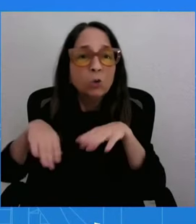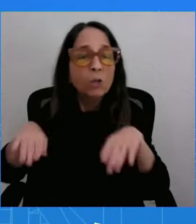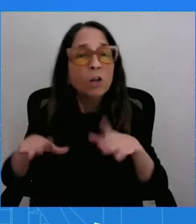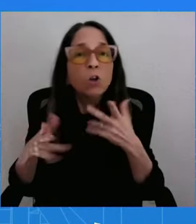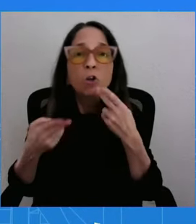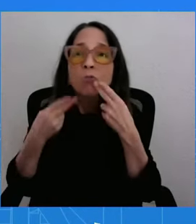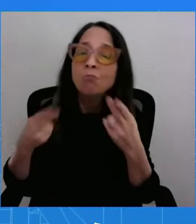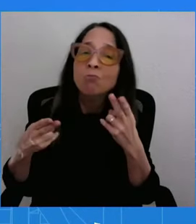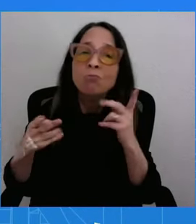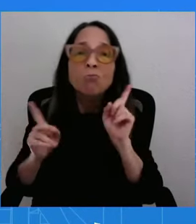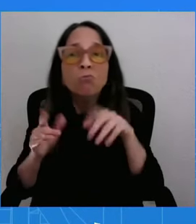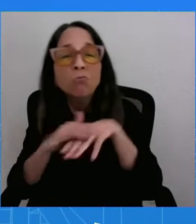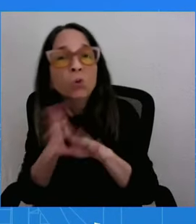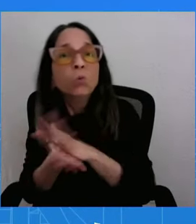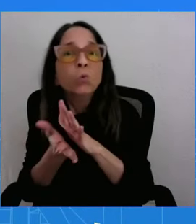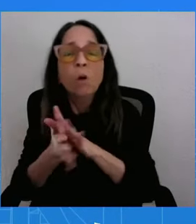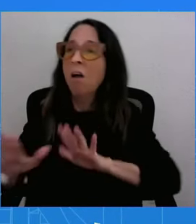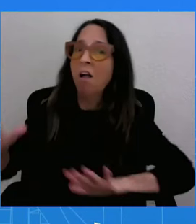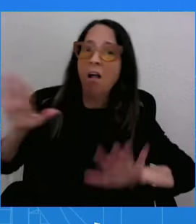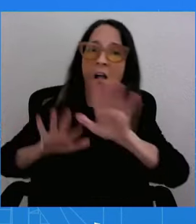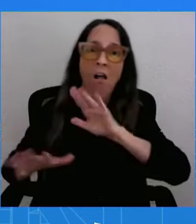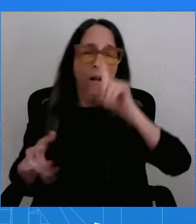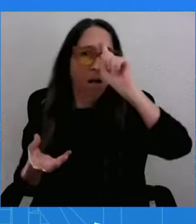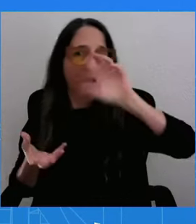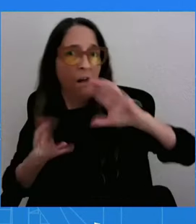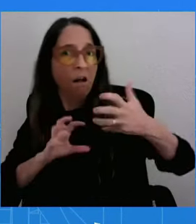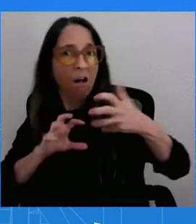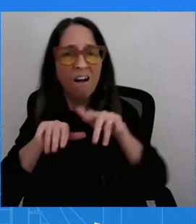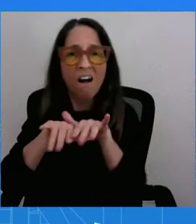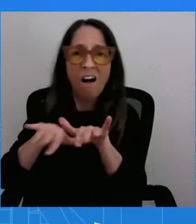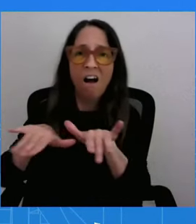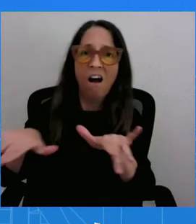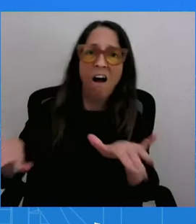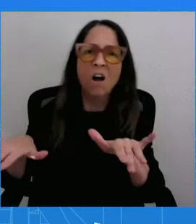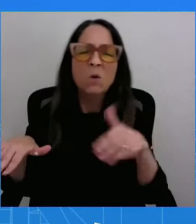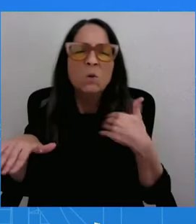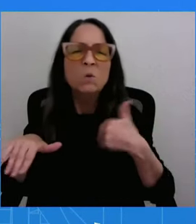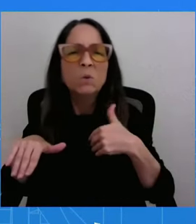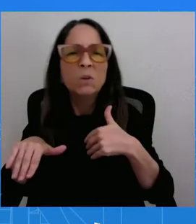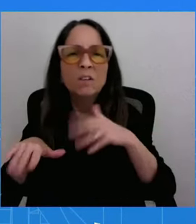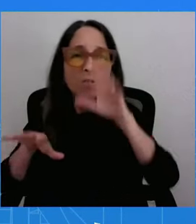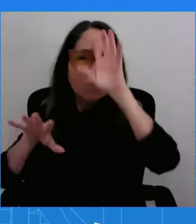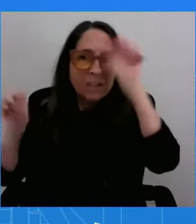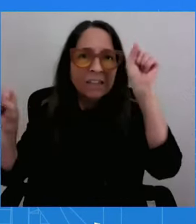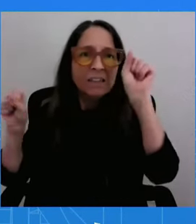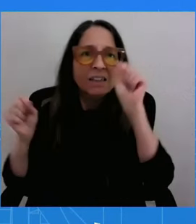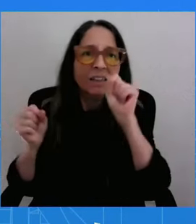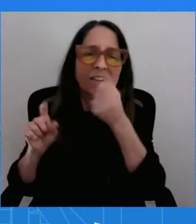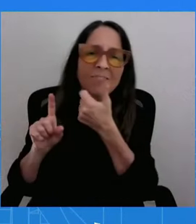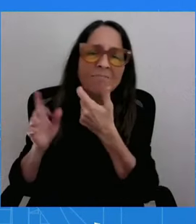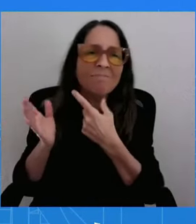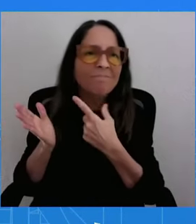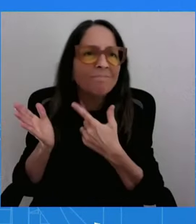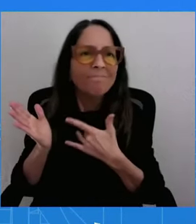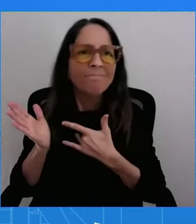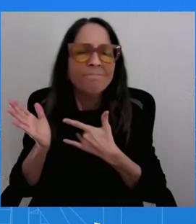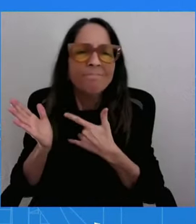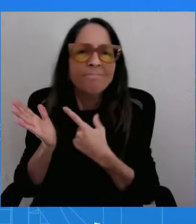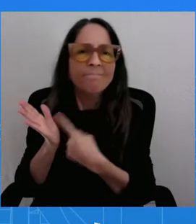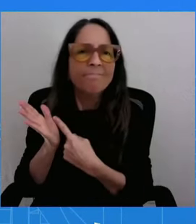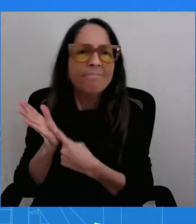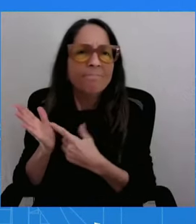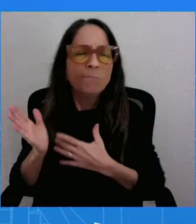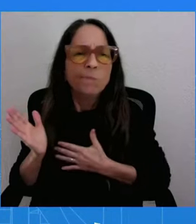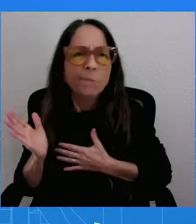that is something that is in the president's statement. He talks about how it's personal to him. Obviously, he and the first lady,